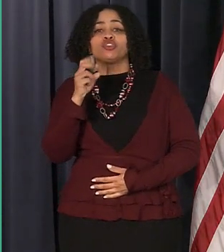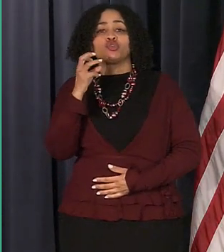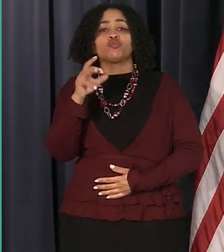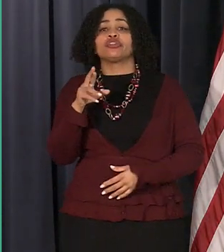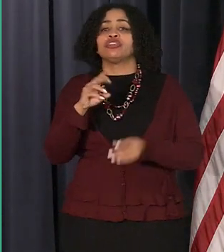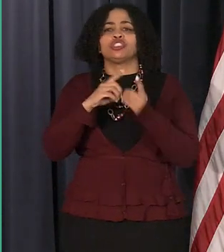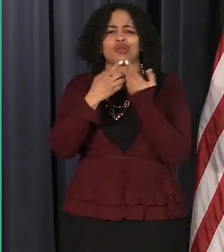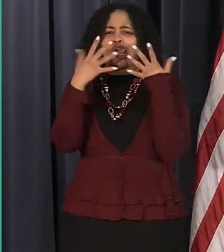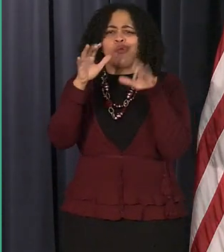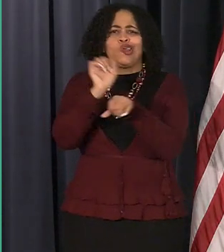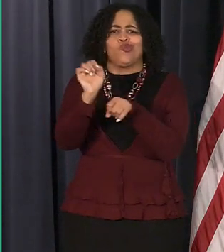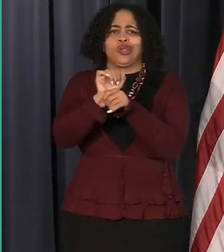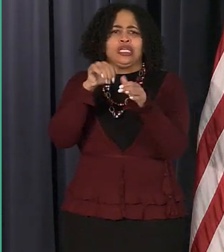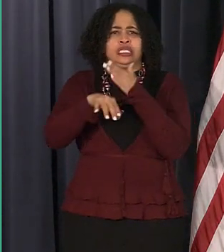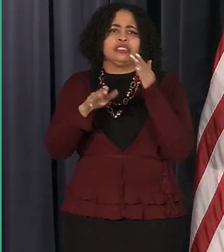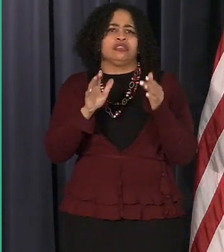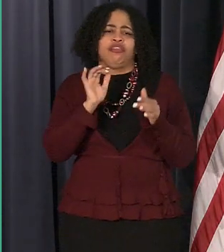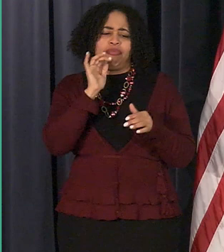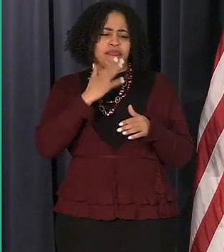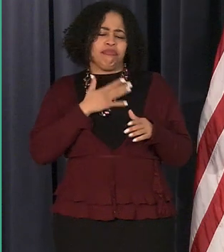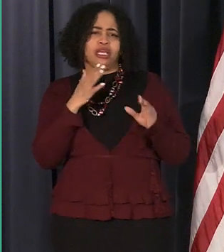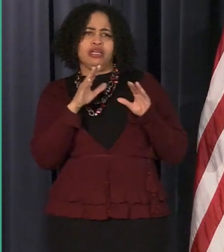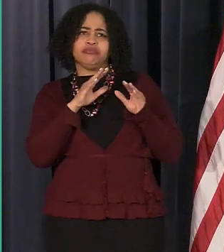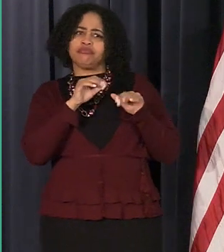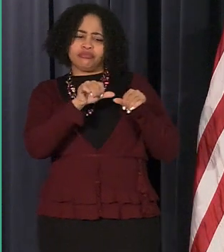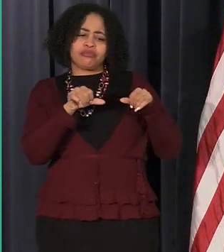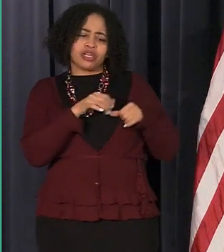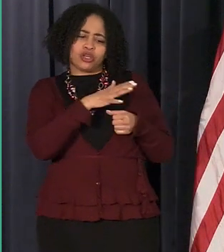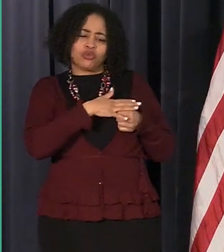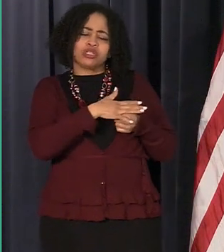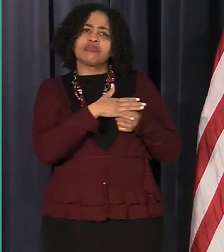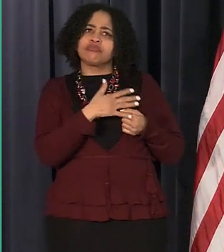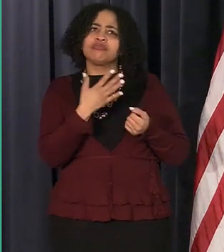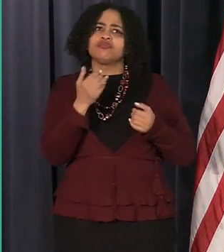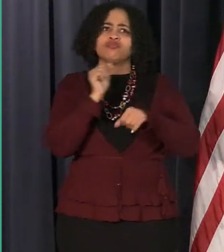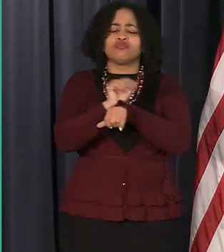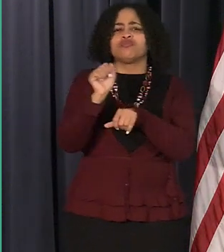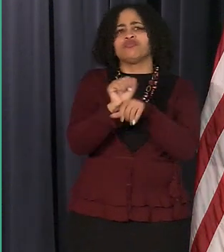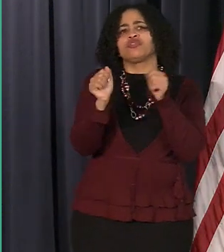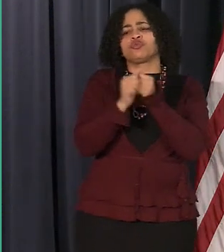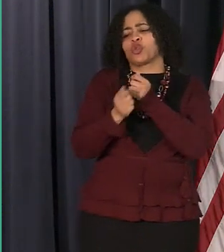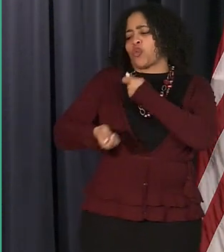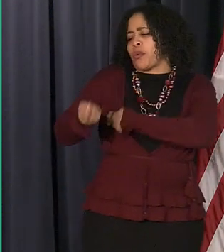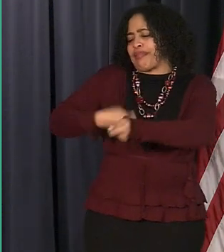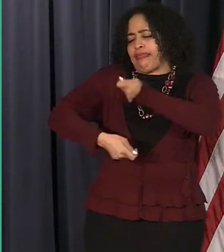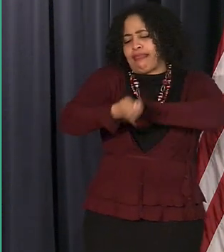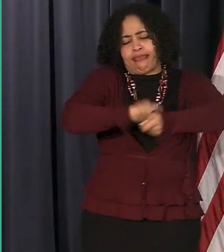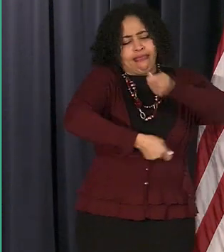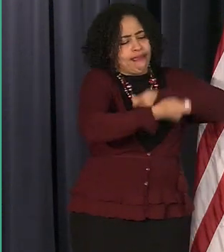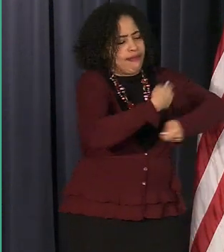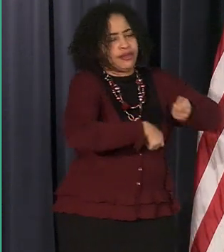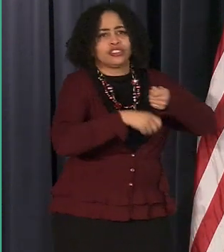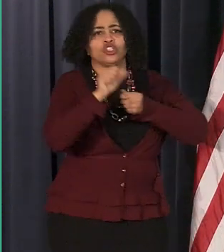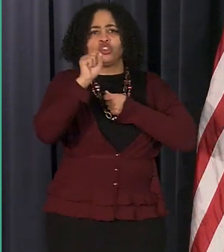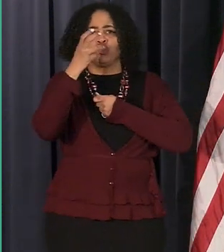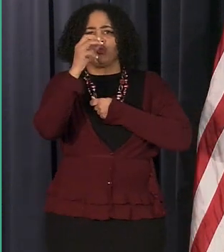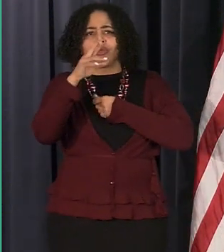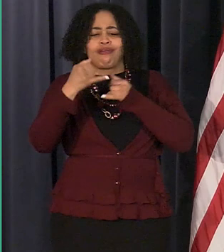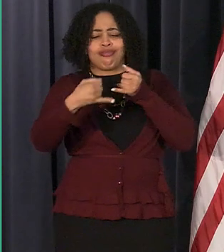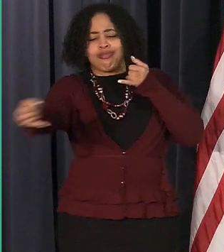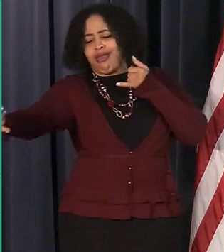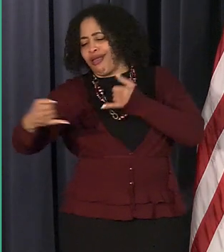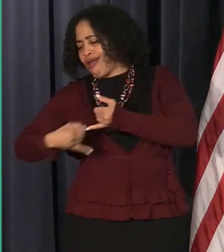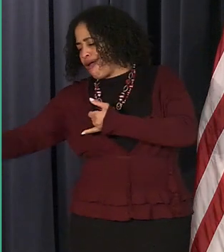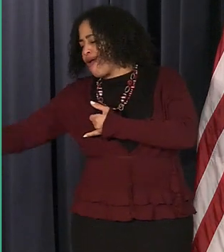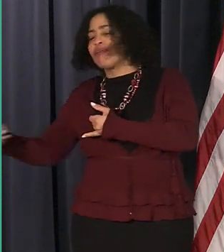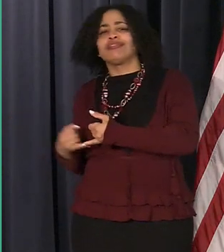already working in the jefferson chalmers community um working with um replacing a lot of the sewer lines in that area